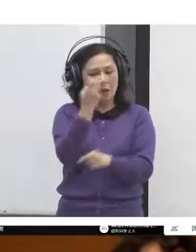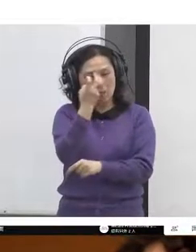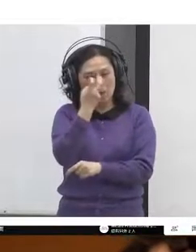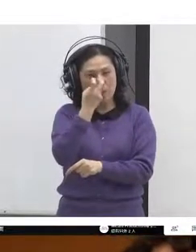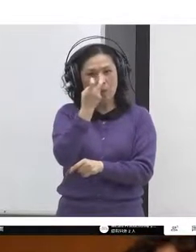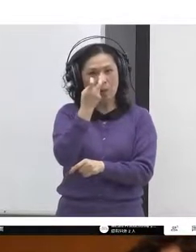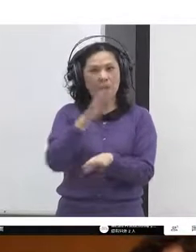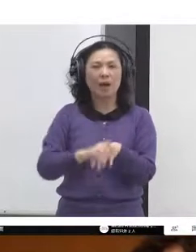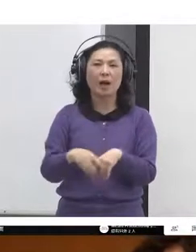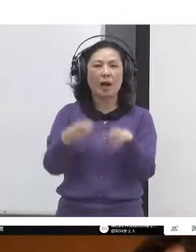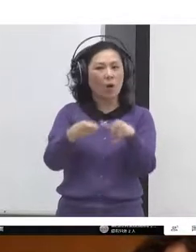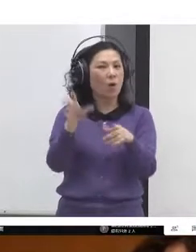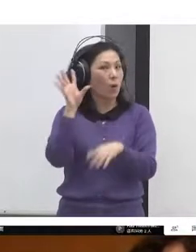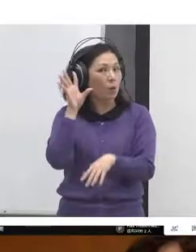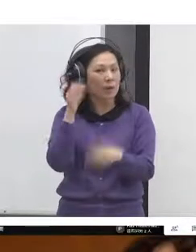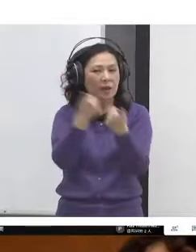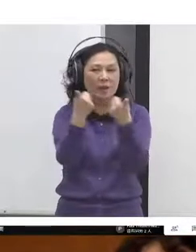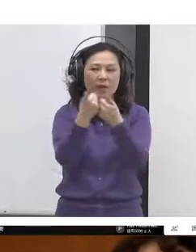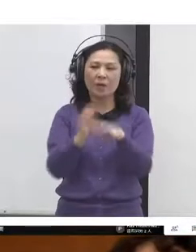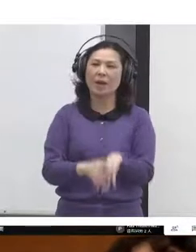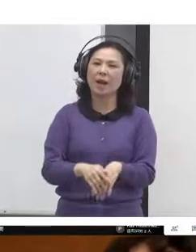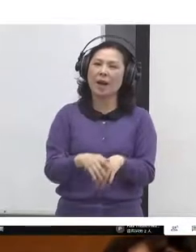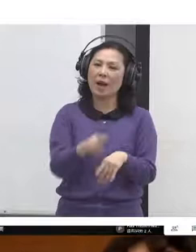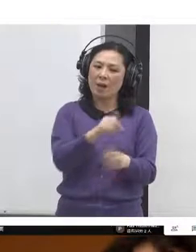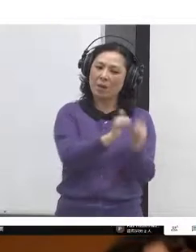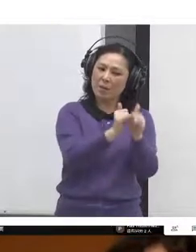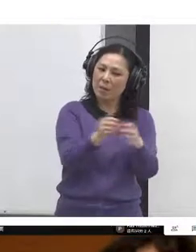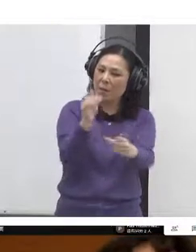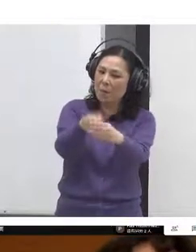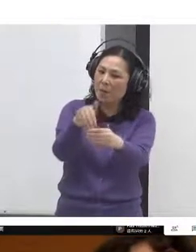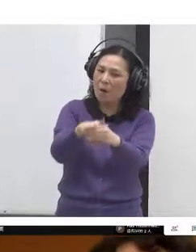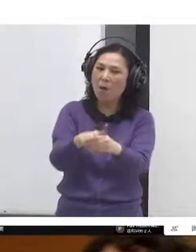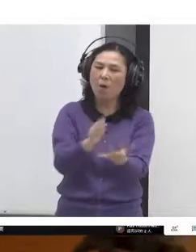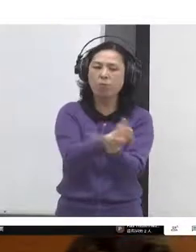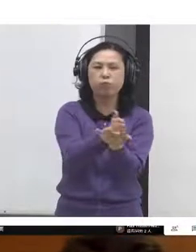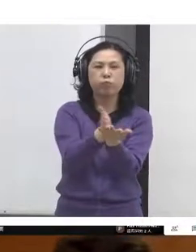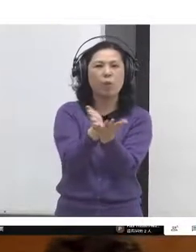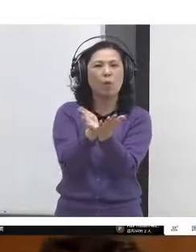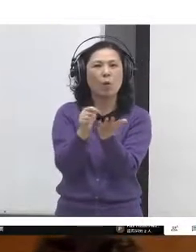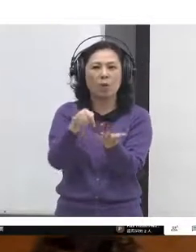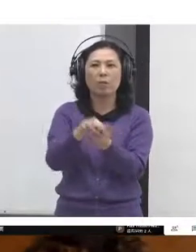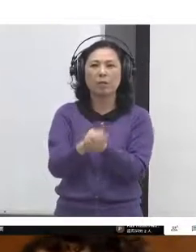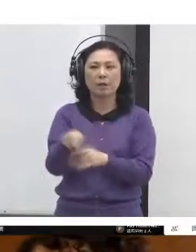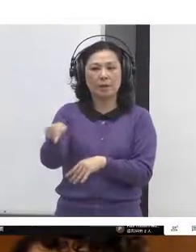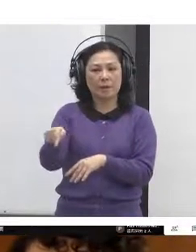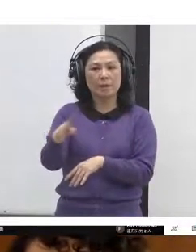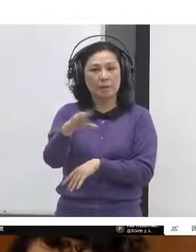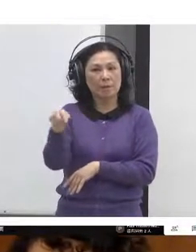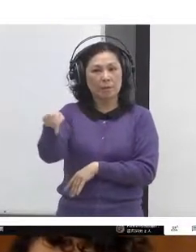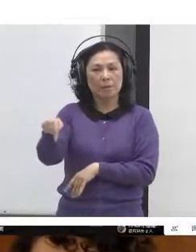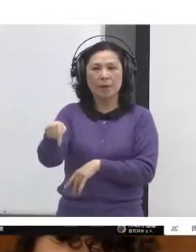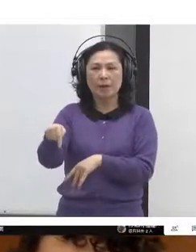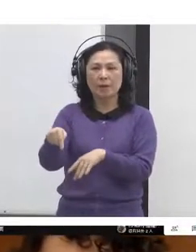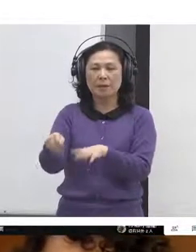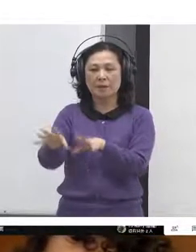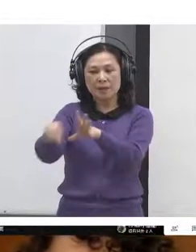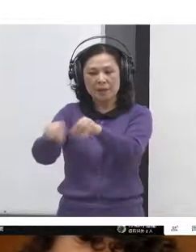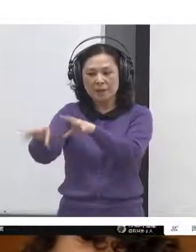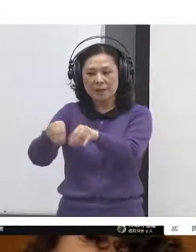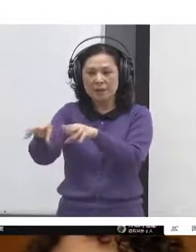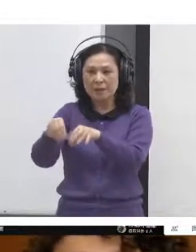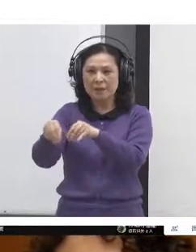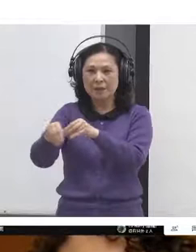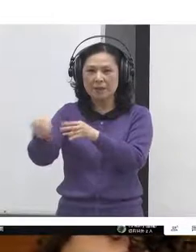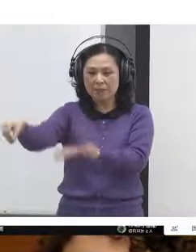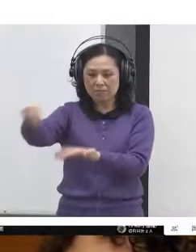And then Nathan took those results and made a map of where in city government we could look and